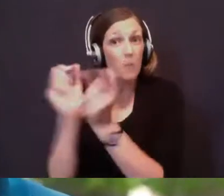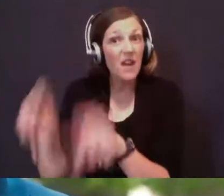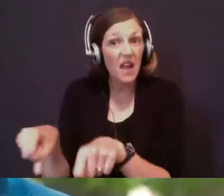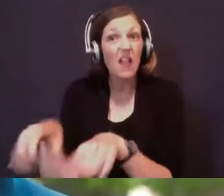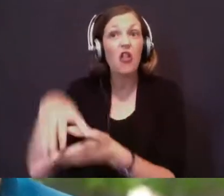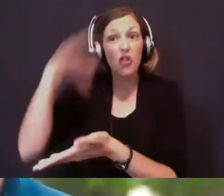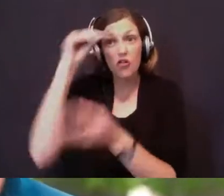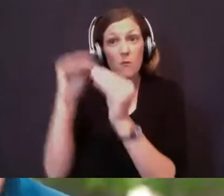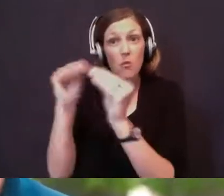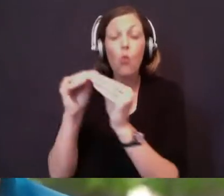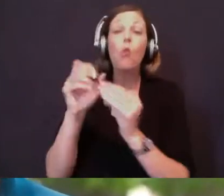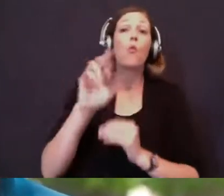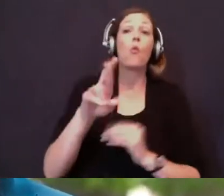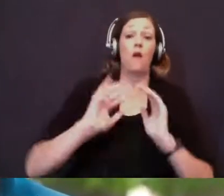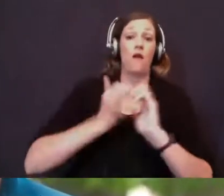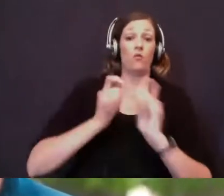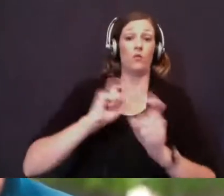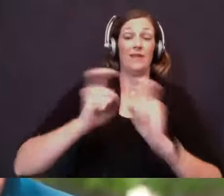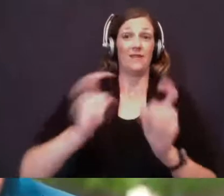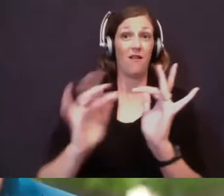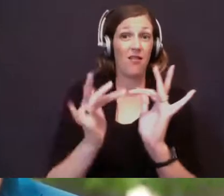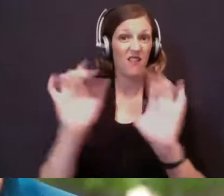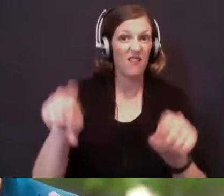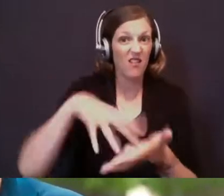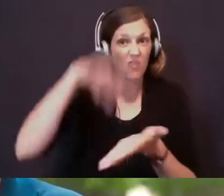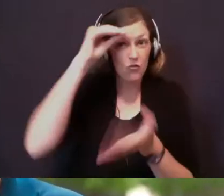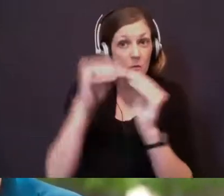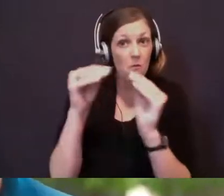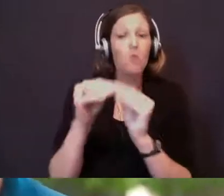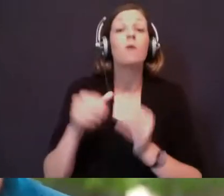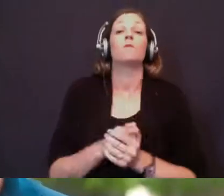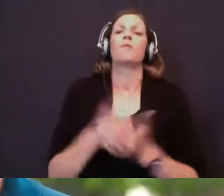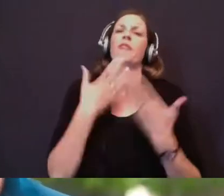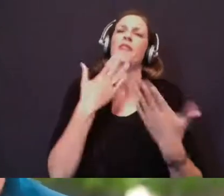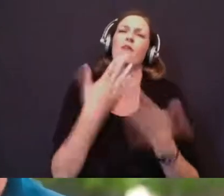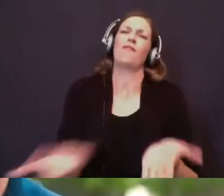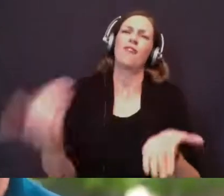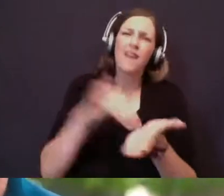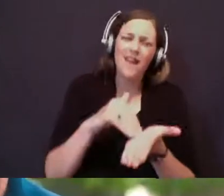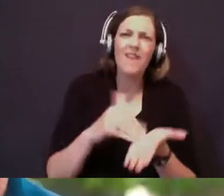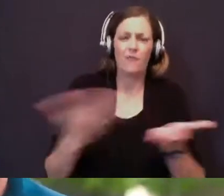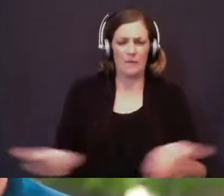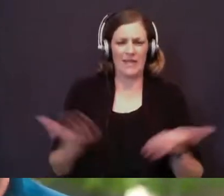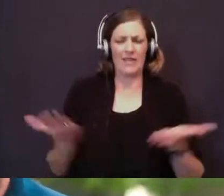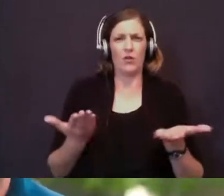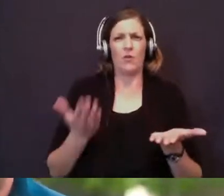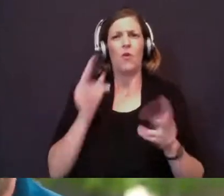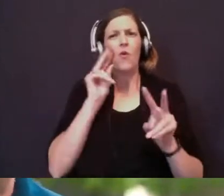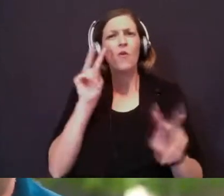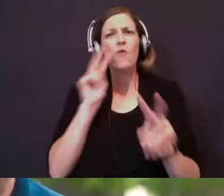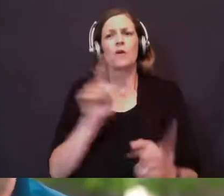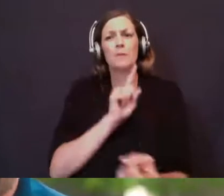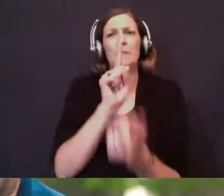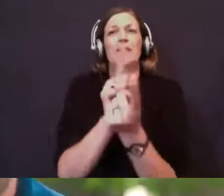can give online. You can find that all on our website. Thank you again for being here. We look forward to meeting with you in